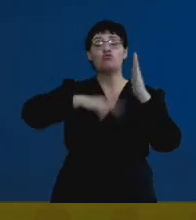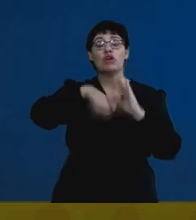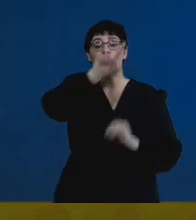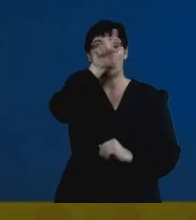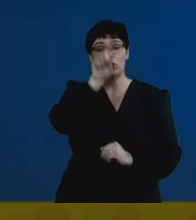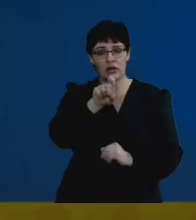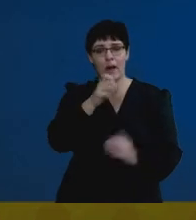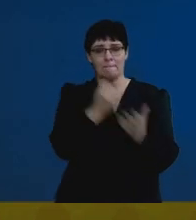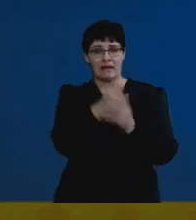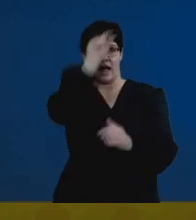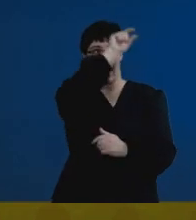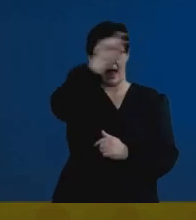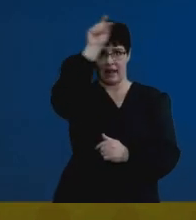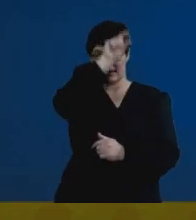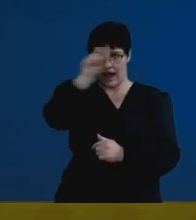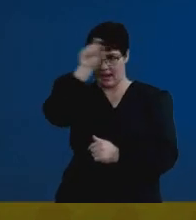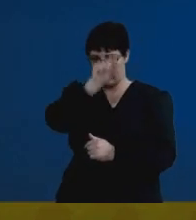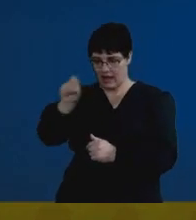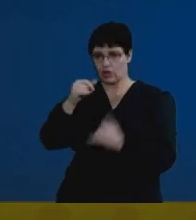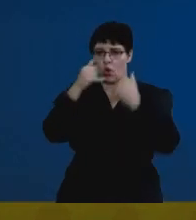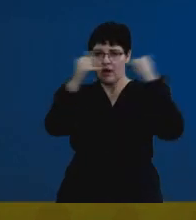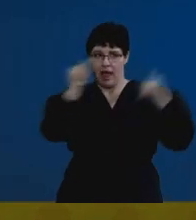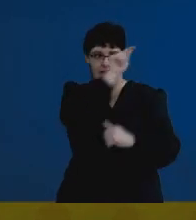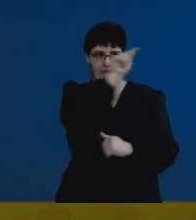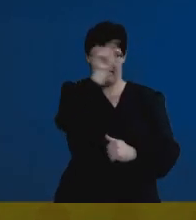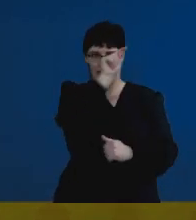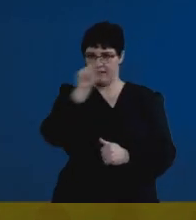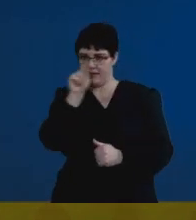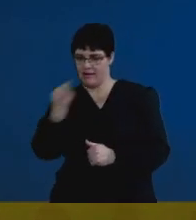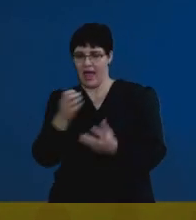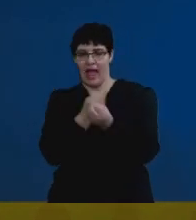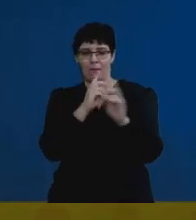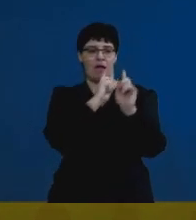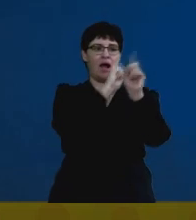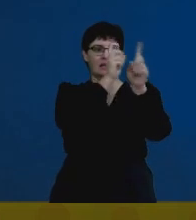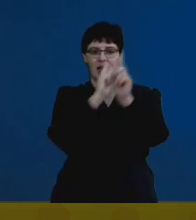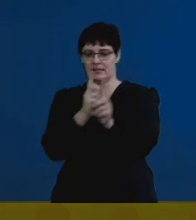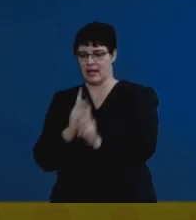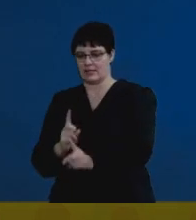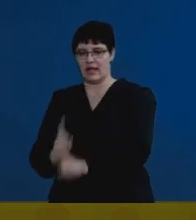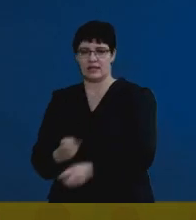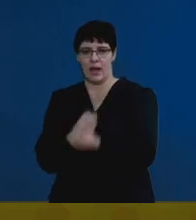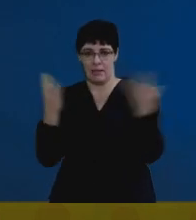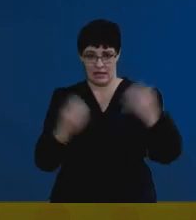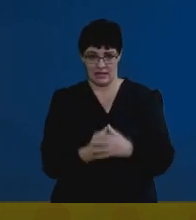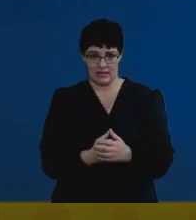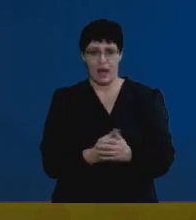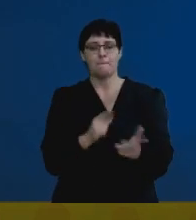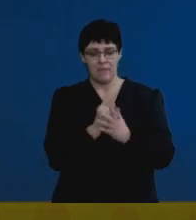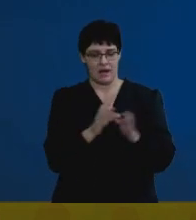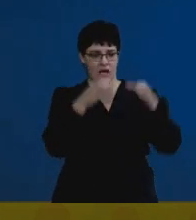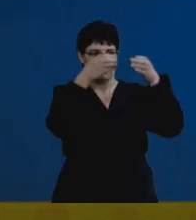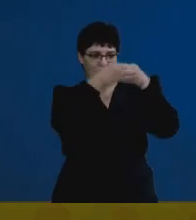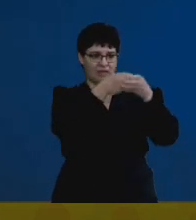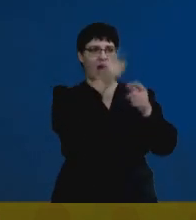that you highlight or underline the different components in a question. Break it up. Break it up into smaller chunks,